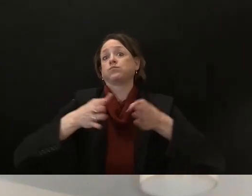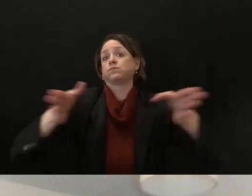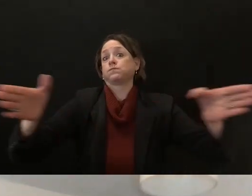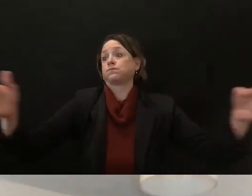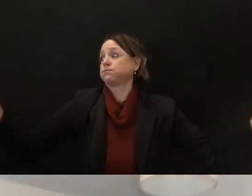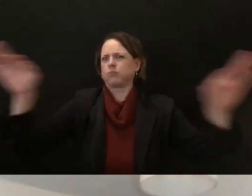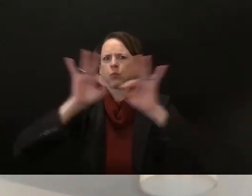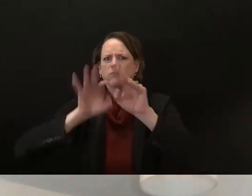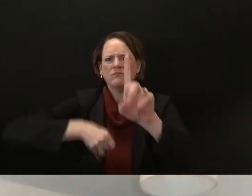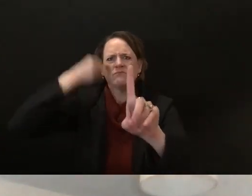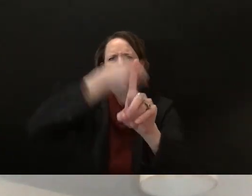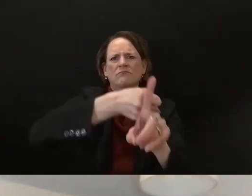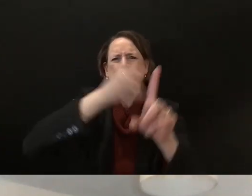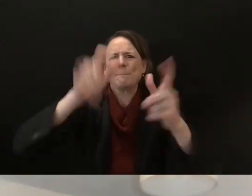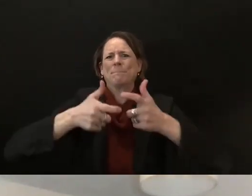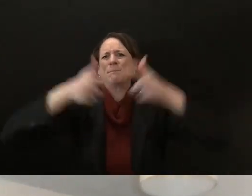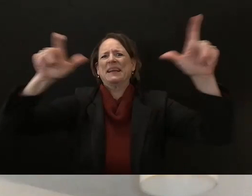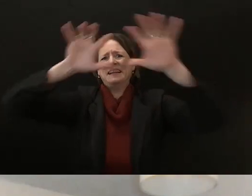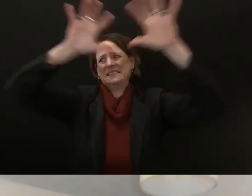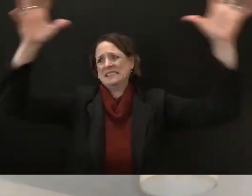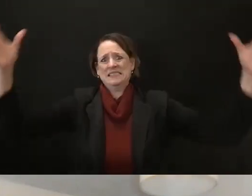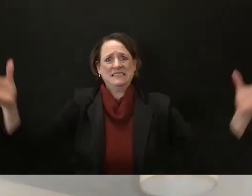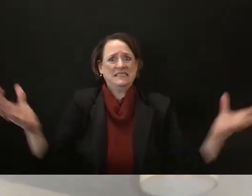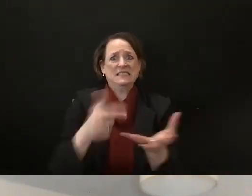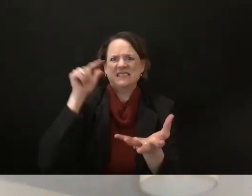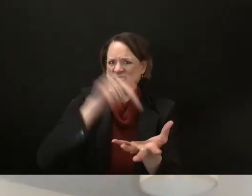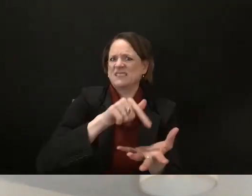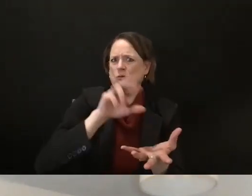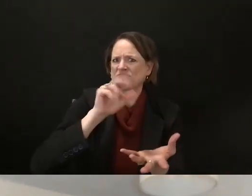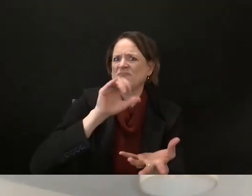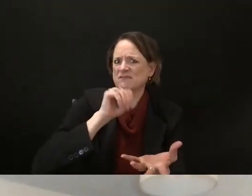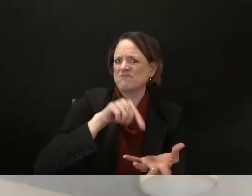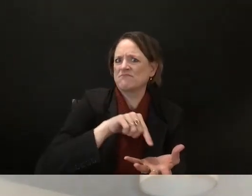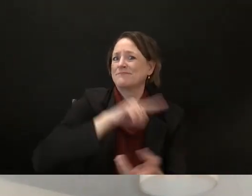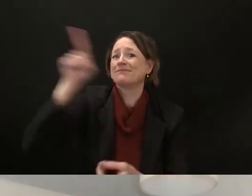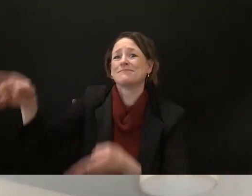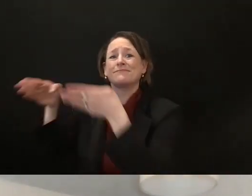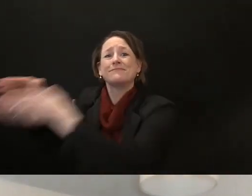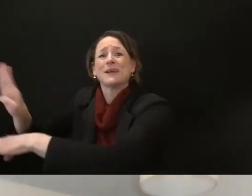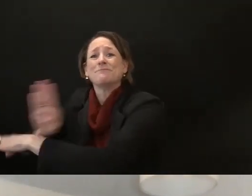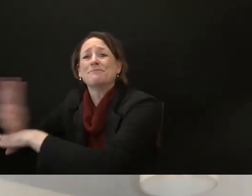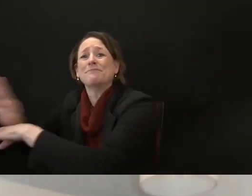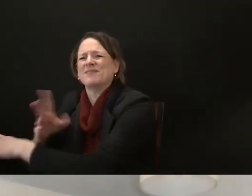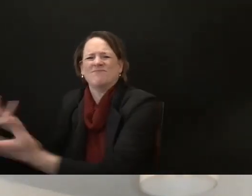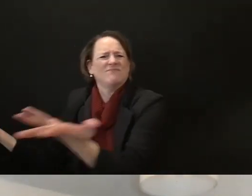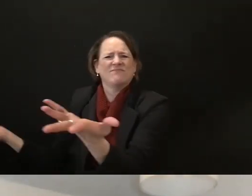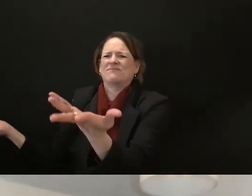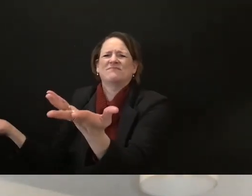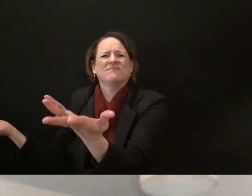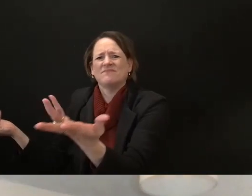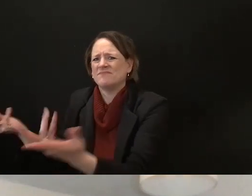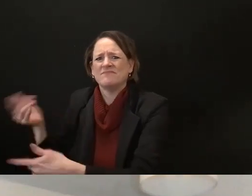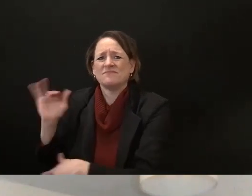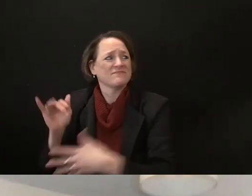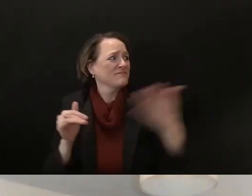you know if you're touching one aspect of its effect and everything so you need to take a holistic approach um but i was